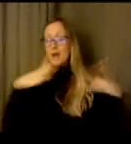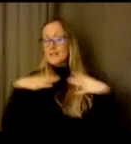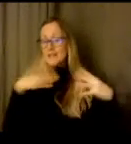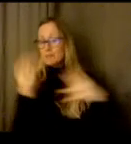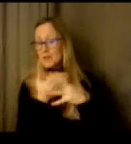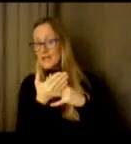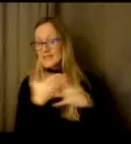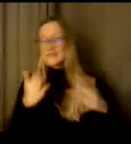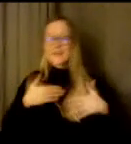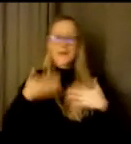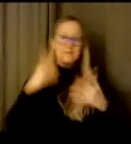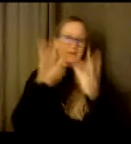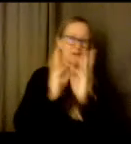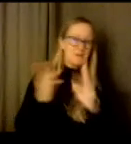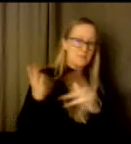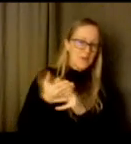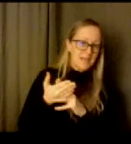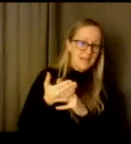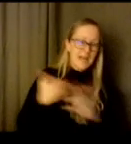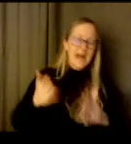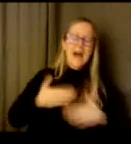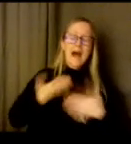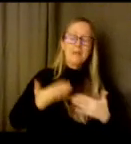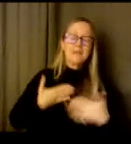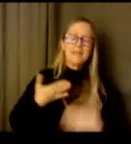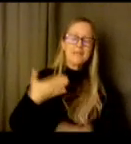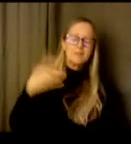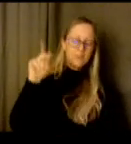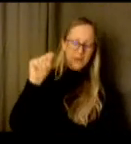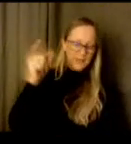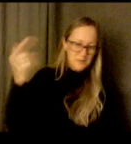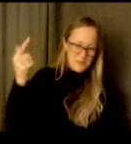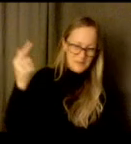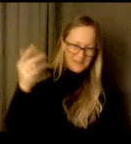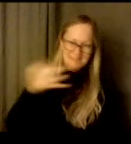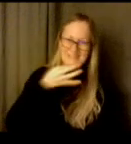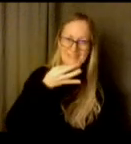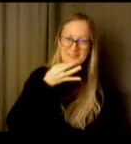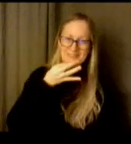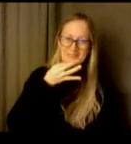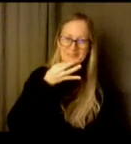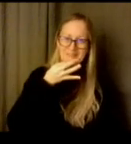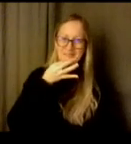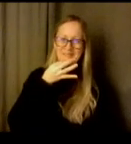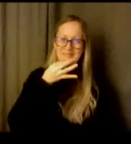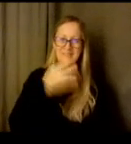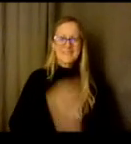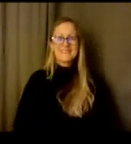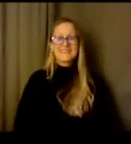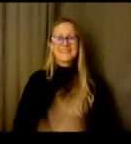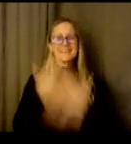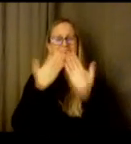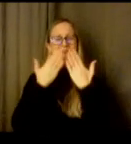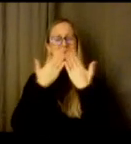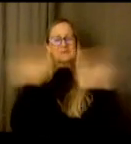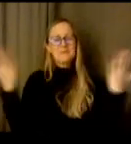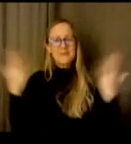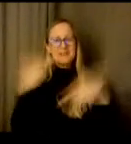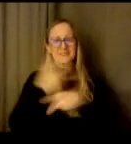happy 2021 very soon thanks everybody thank you thank you so much take care